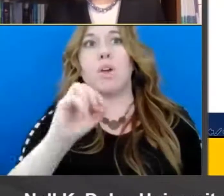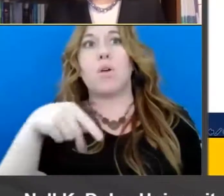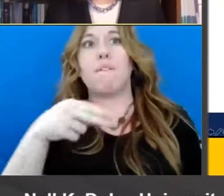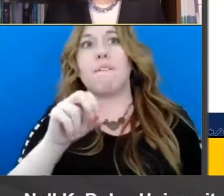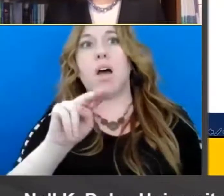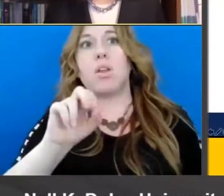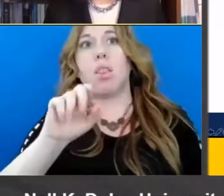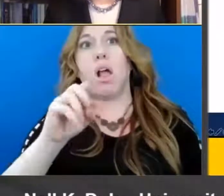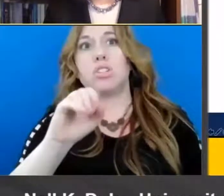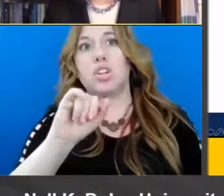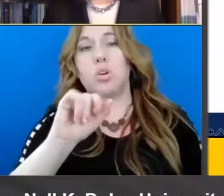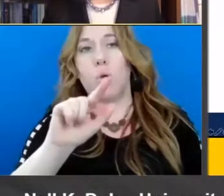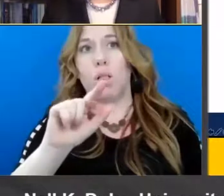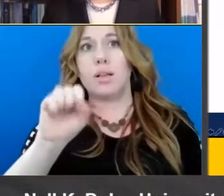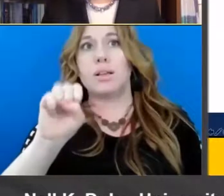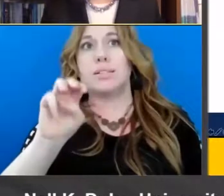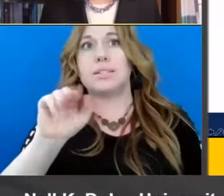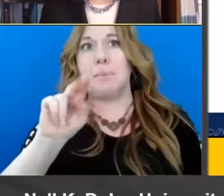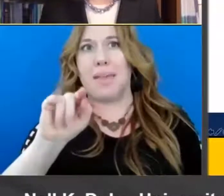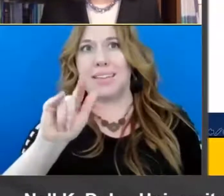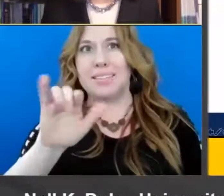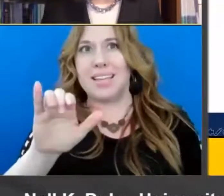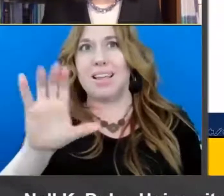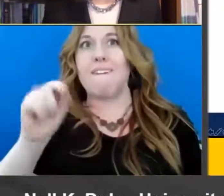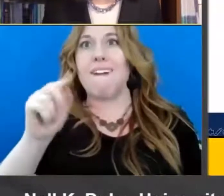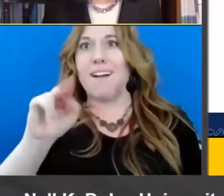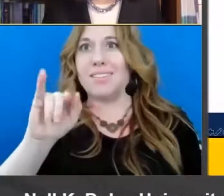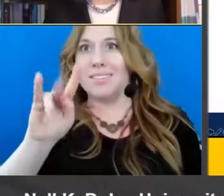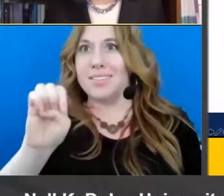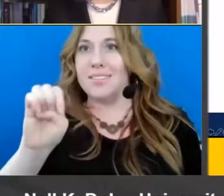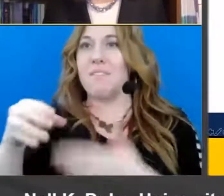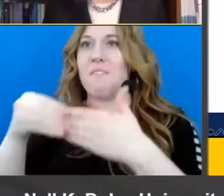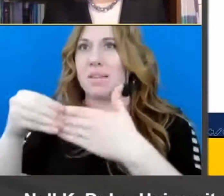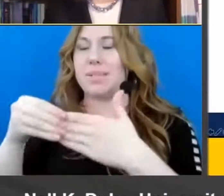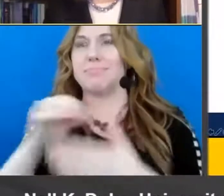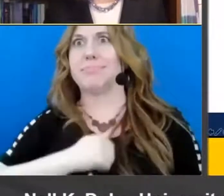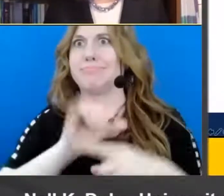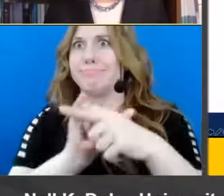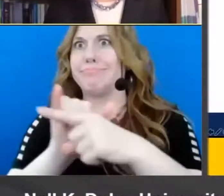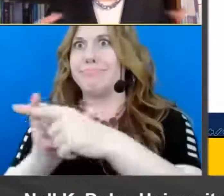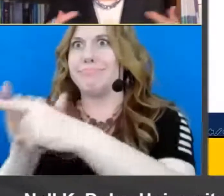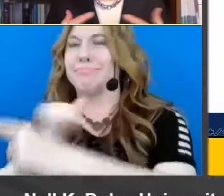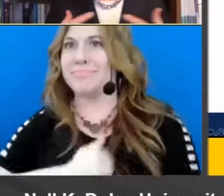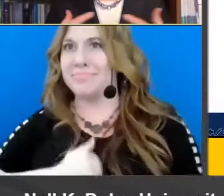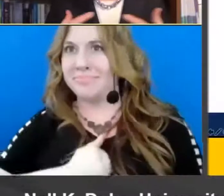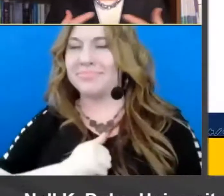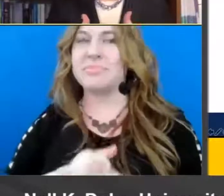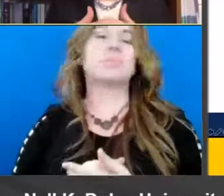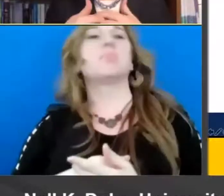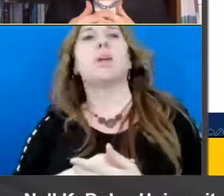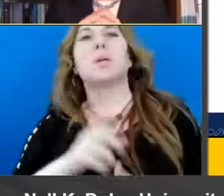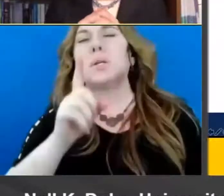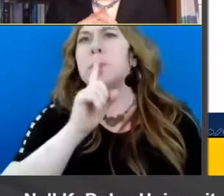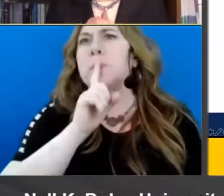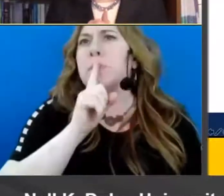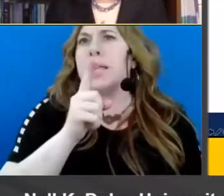cognitive flexibility which i apologize is a bit of a mouthful um but um this is really just um